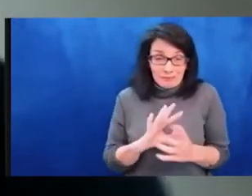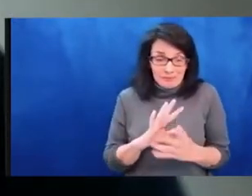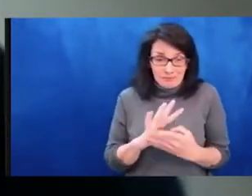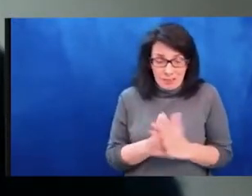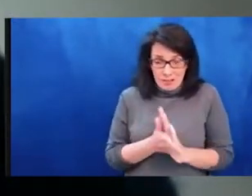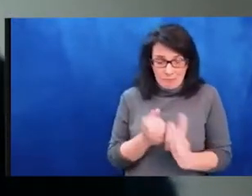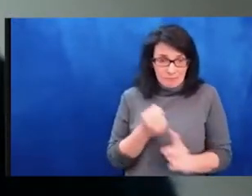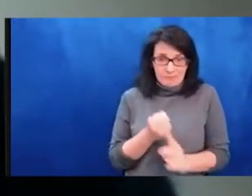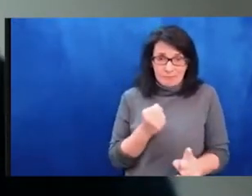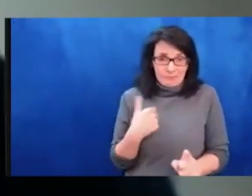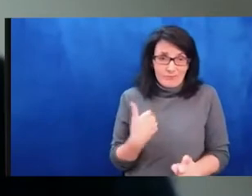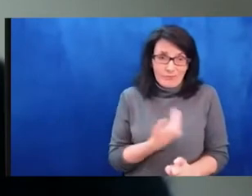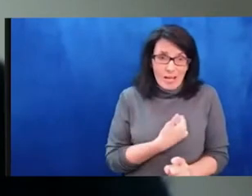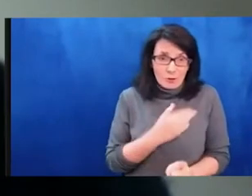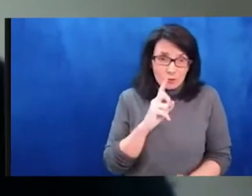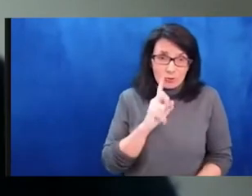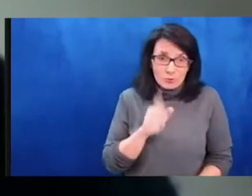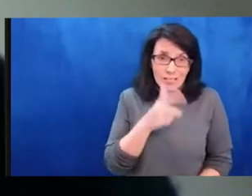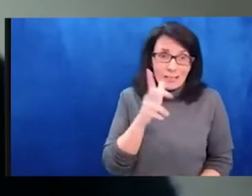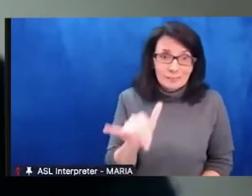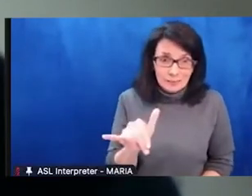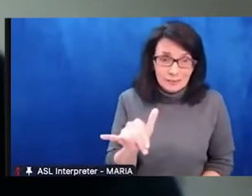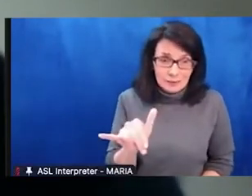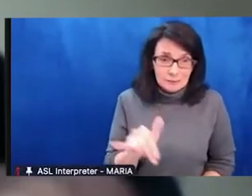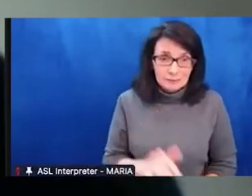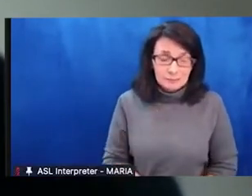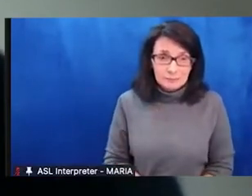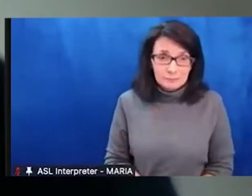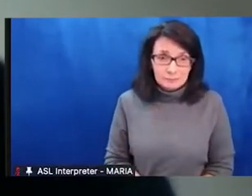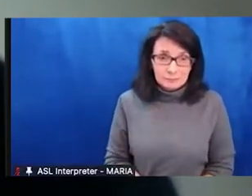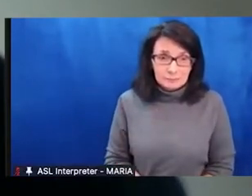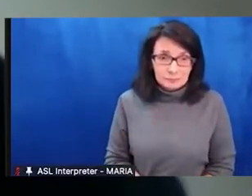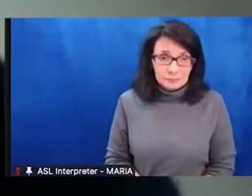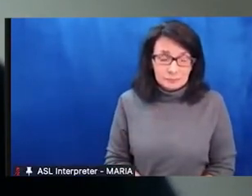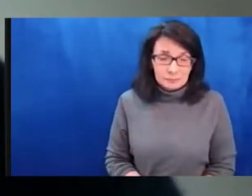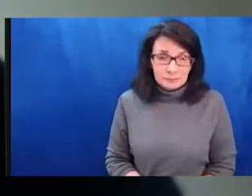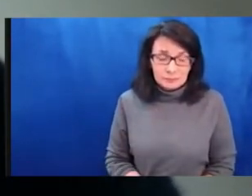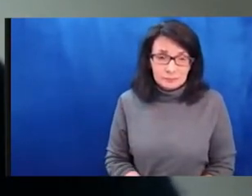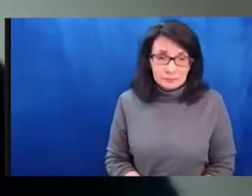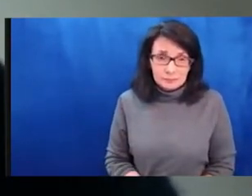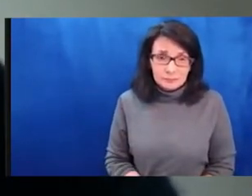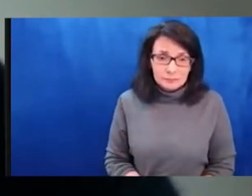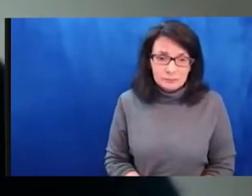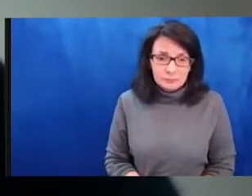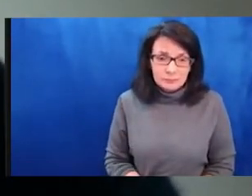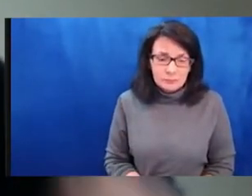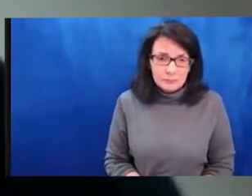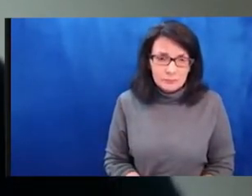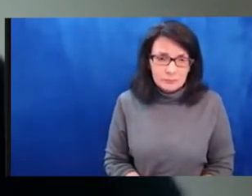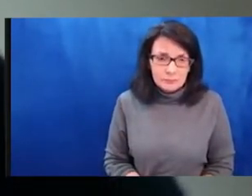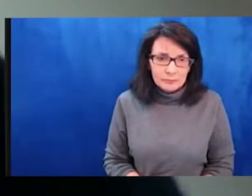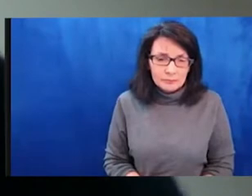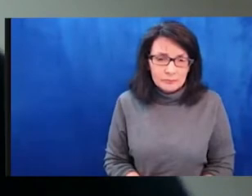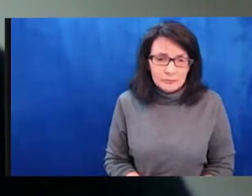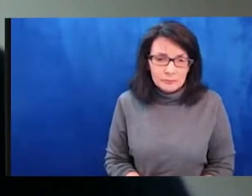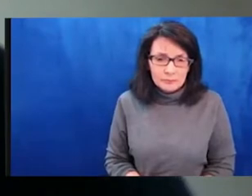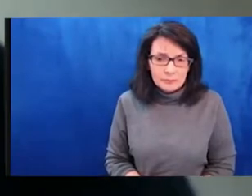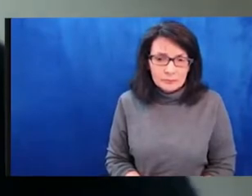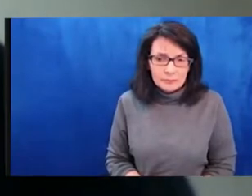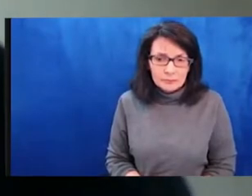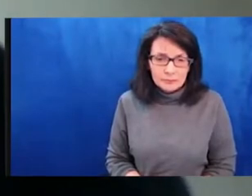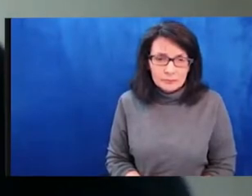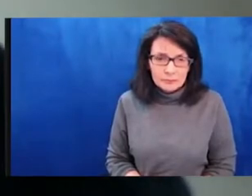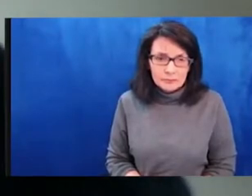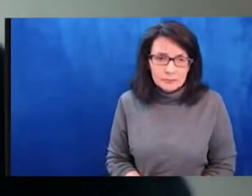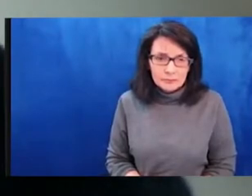talk about weapons and airstrikes and the language of war. This is our reality right now.